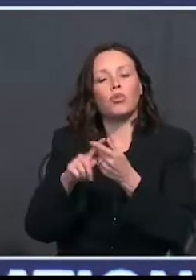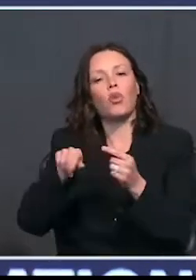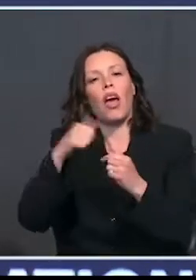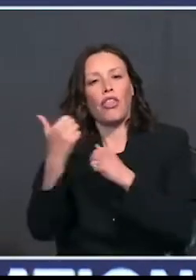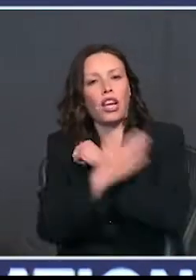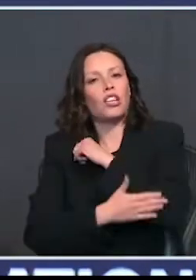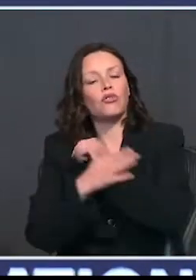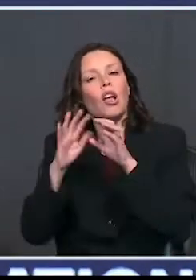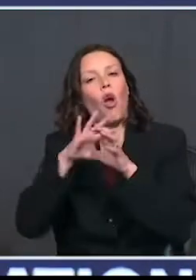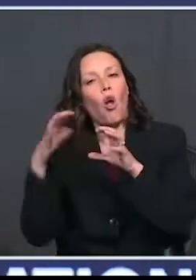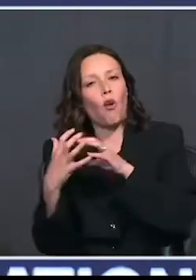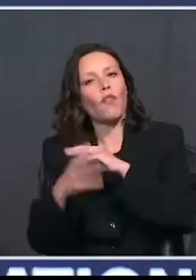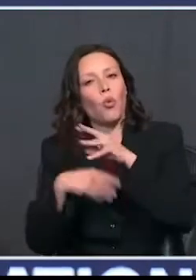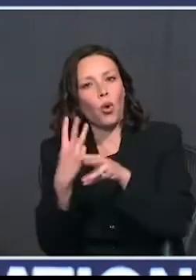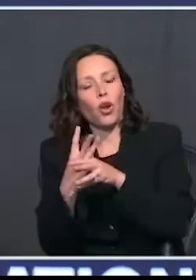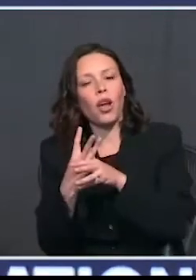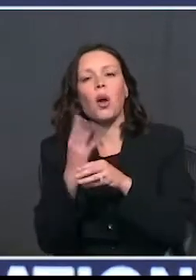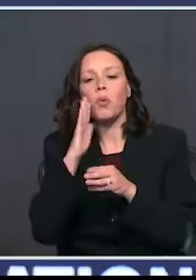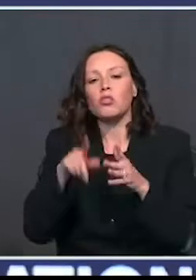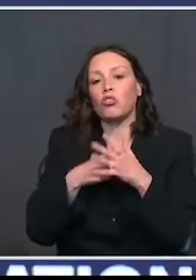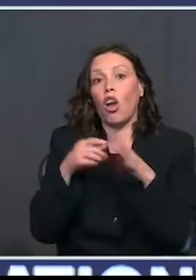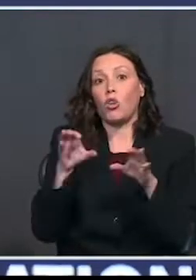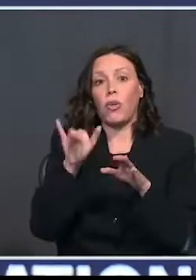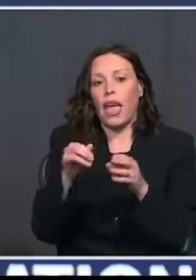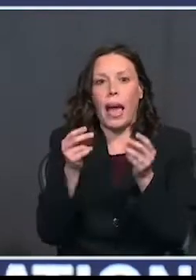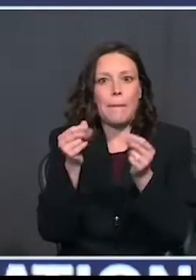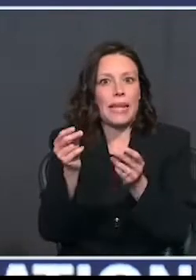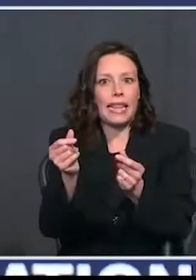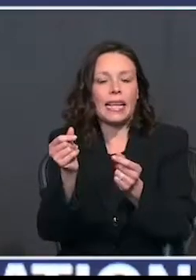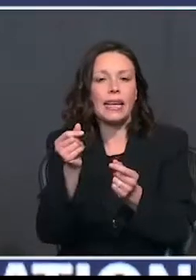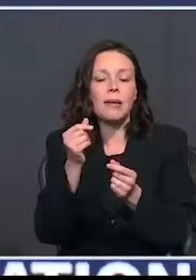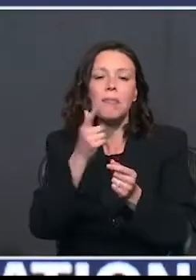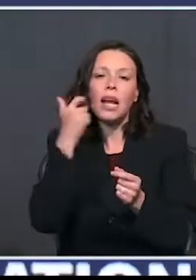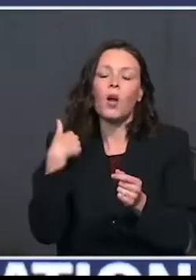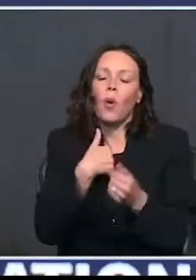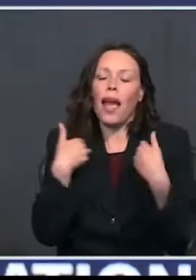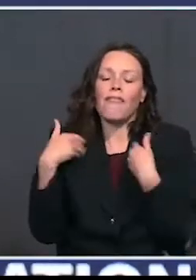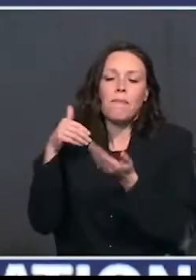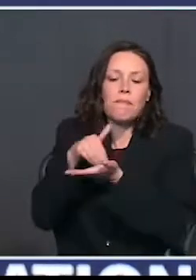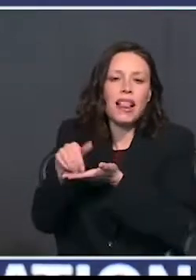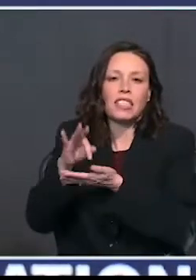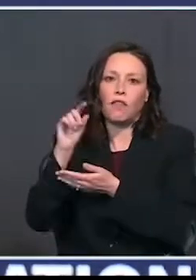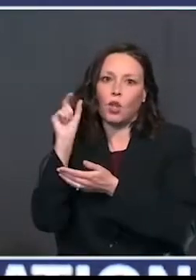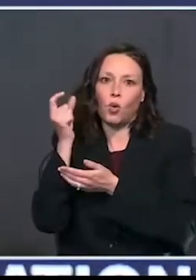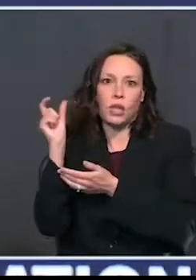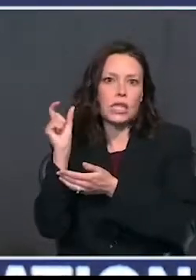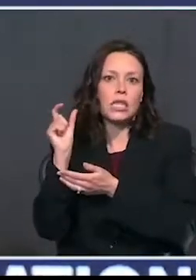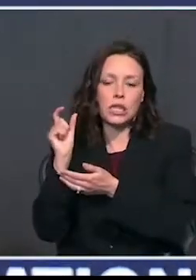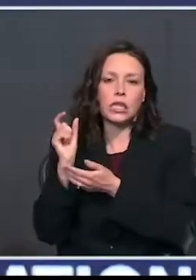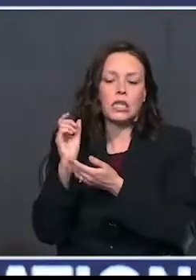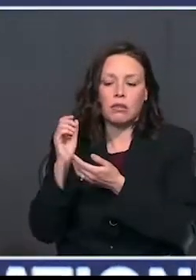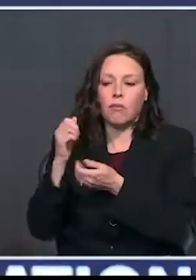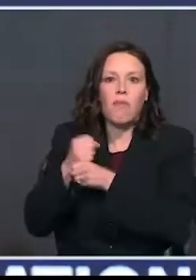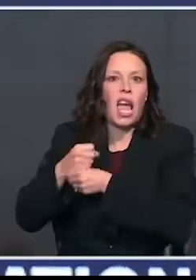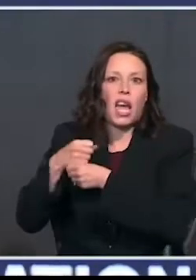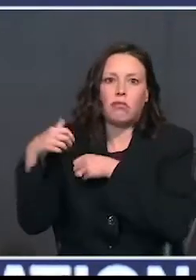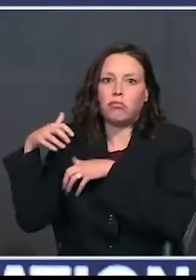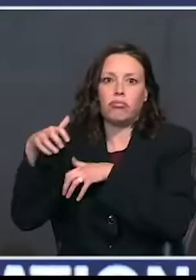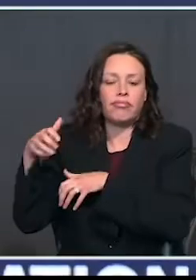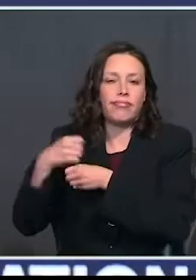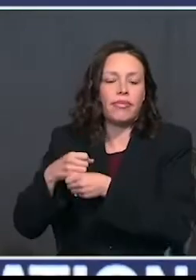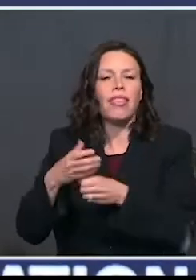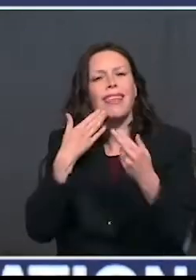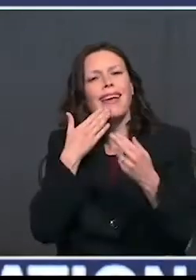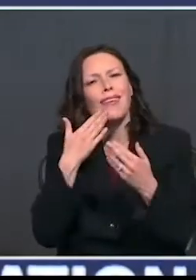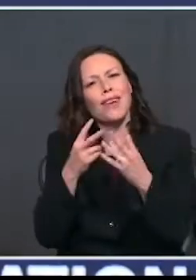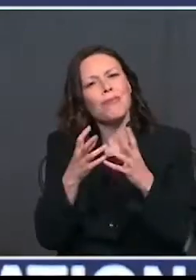all over the world. And I think we'll be able to start doing that almost immediately also because we have millions of doses coming in. So thank you very